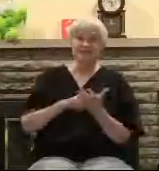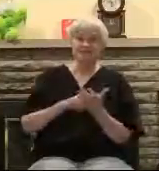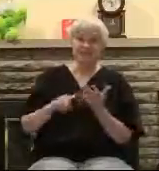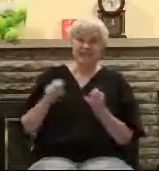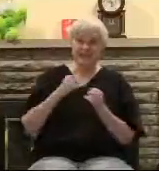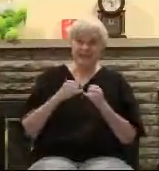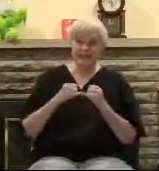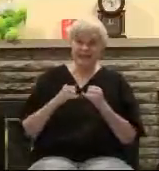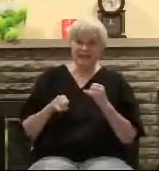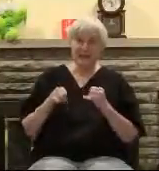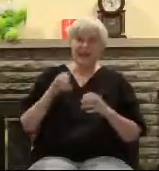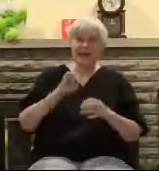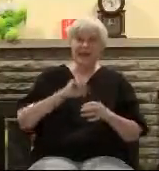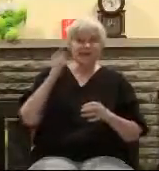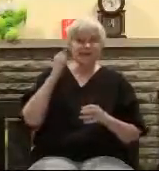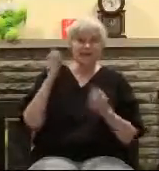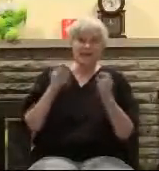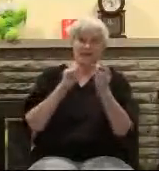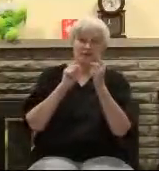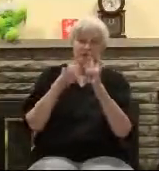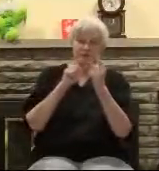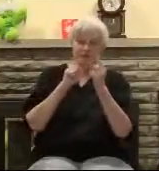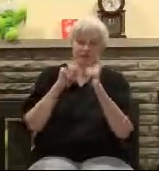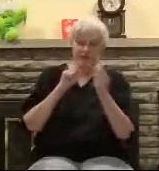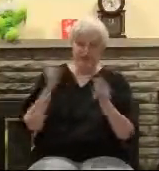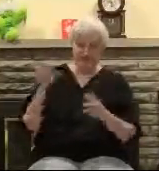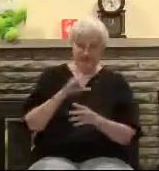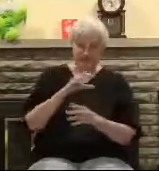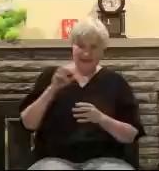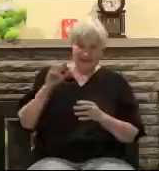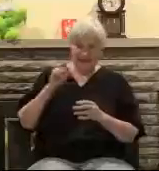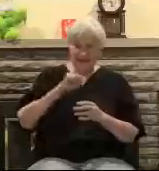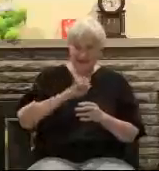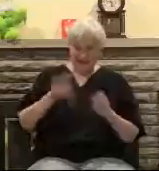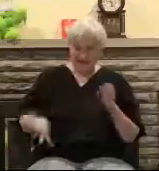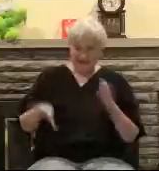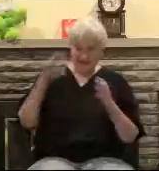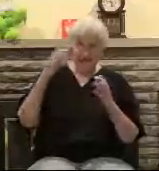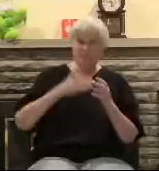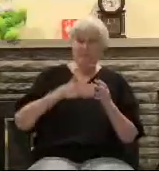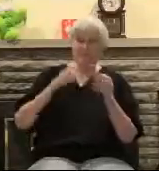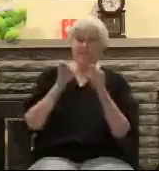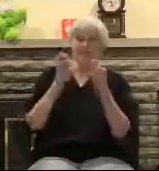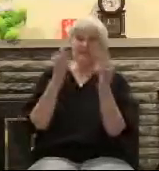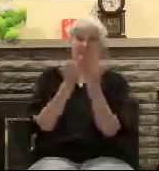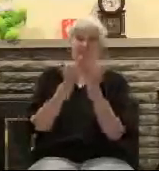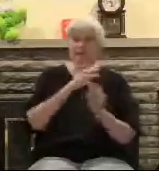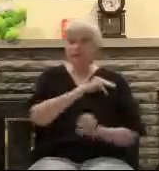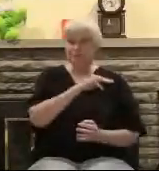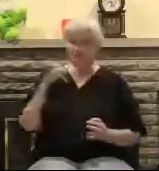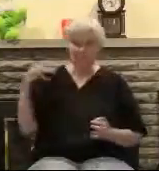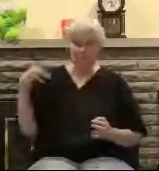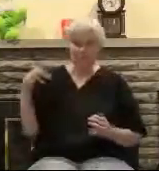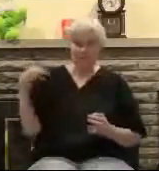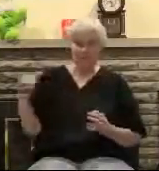your sermon and did some checking afterward. I found out my family member belongs to a liberal church like those you described which